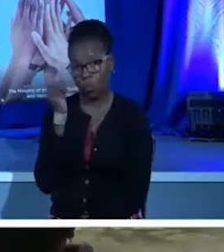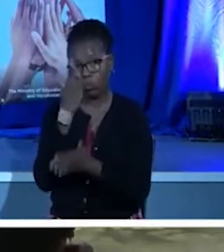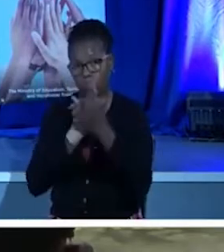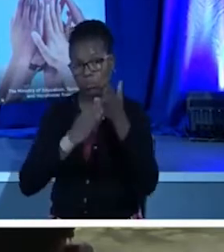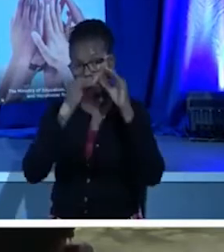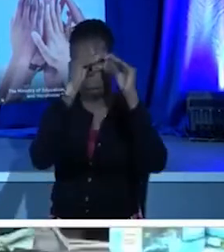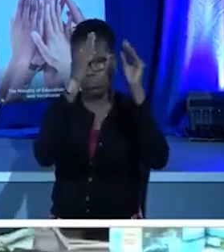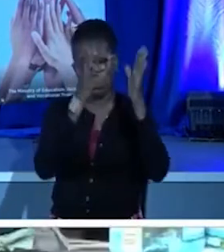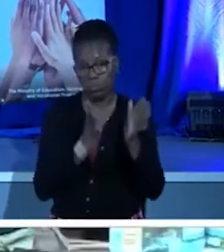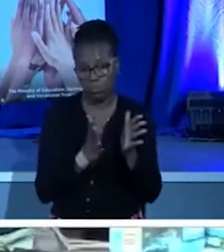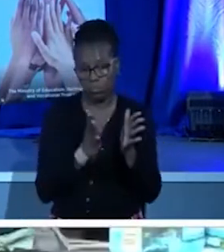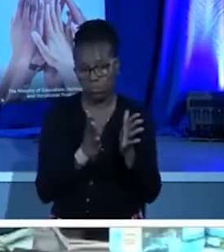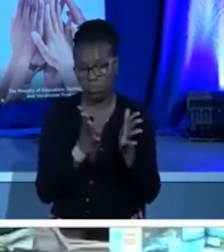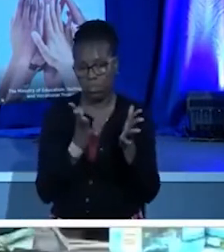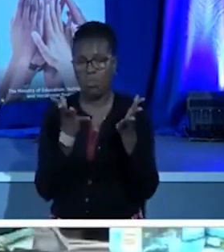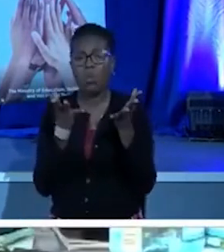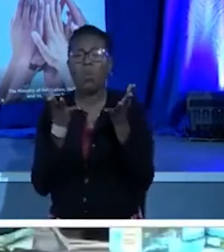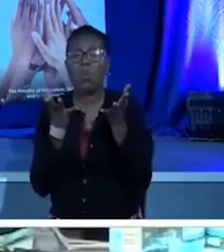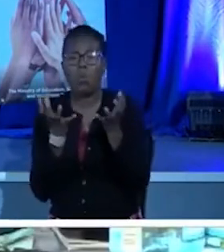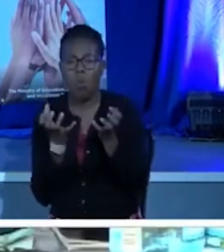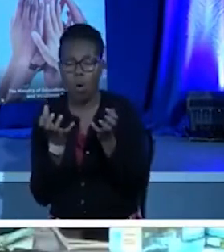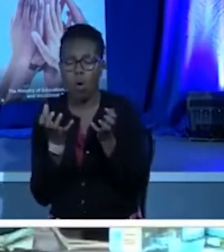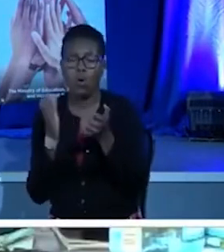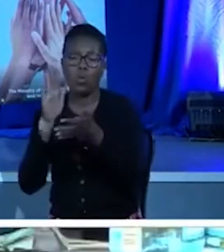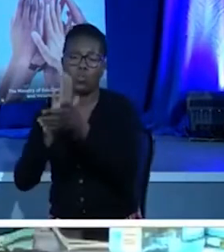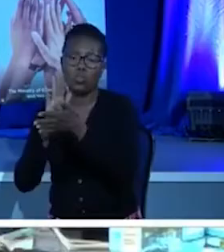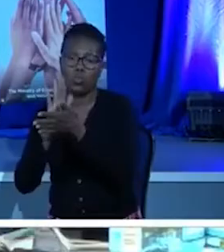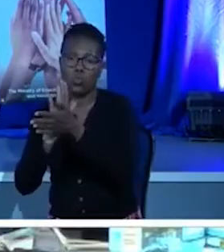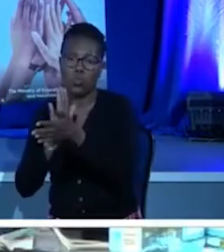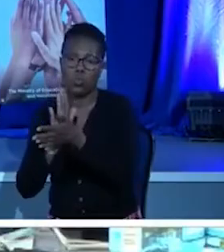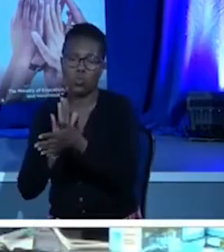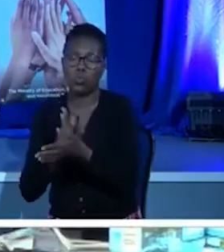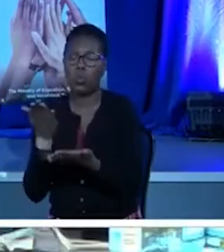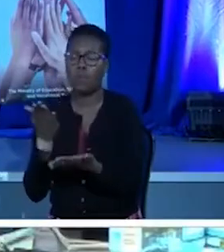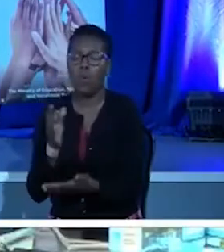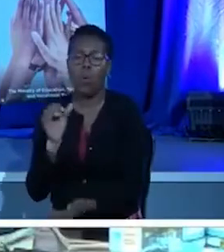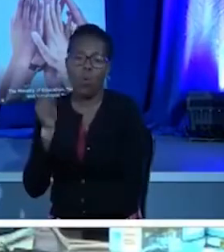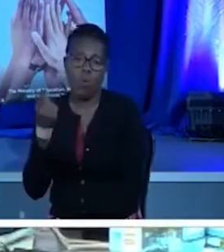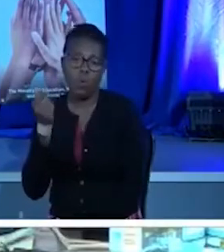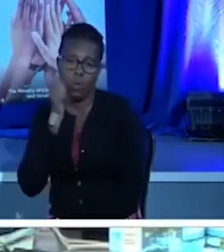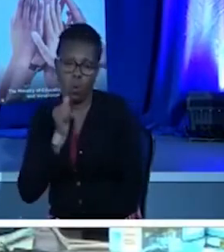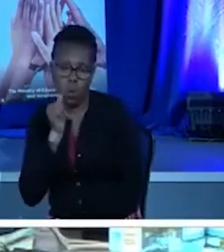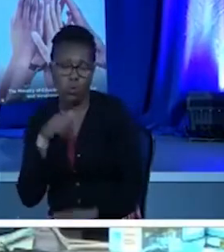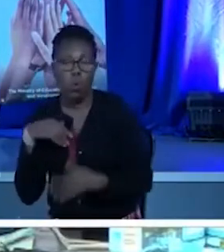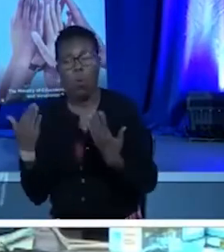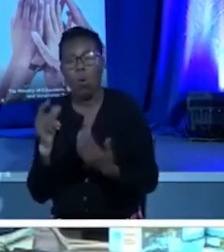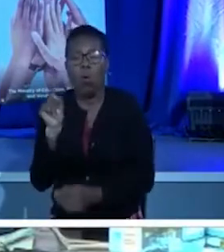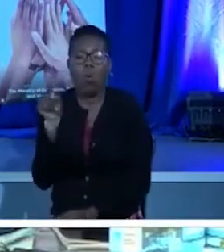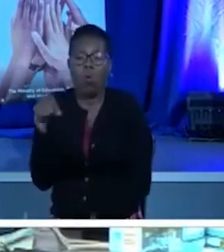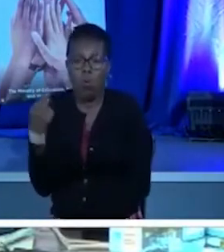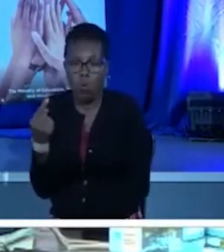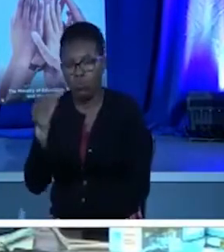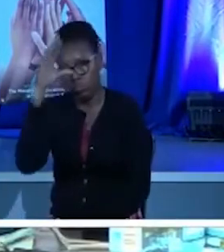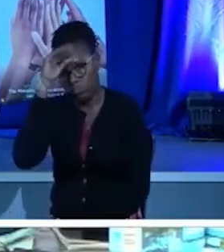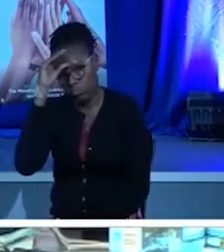want to have single-sex schools. So having listened to all of those consultations that we